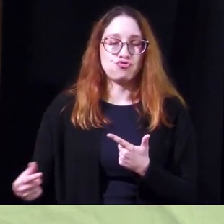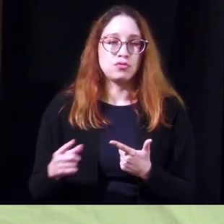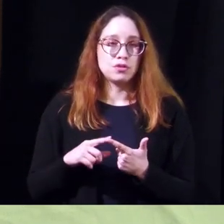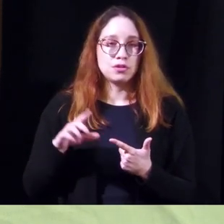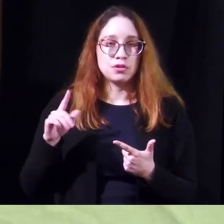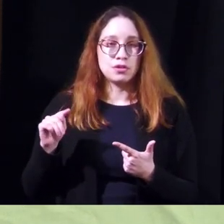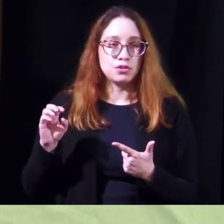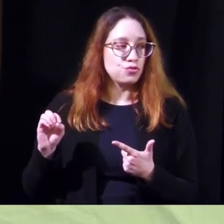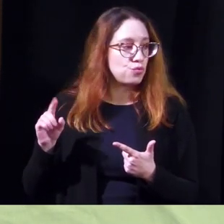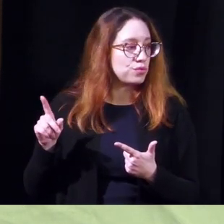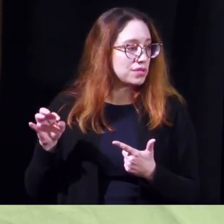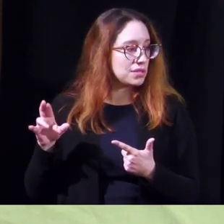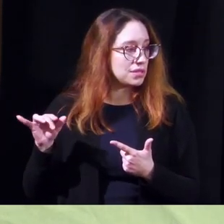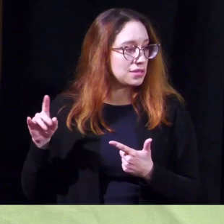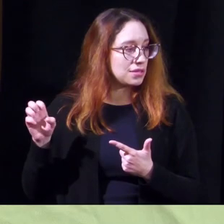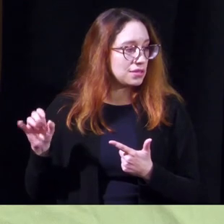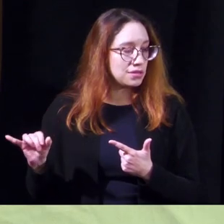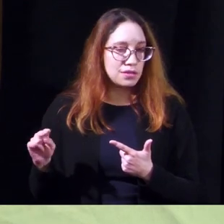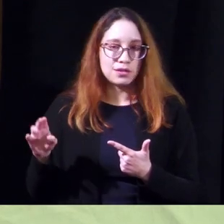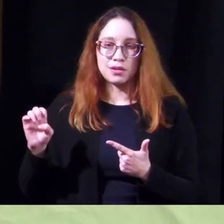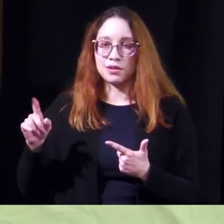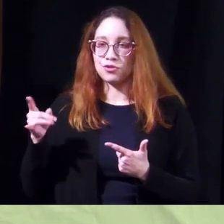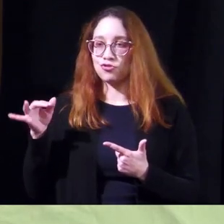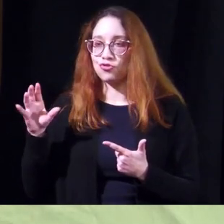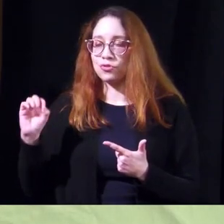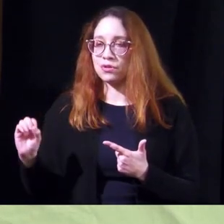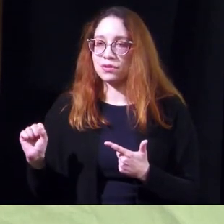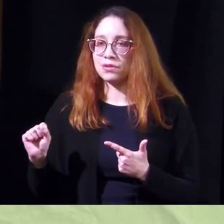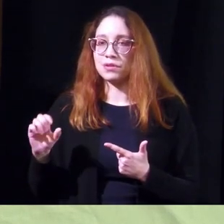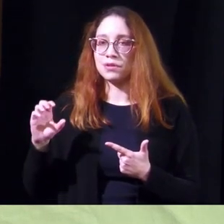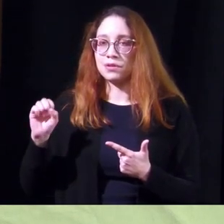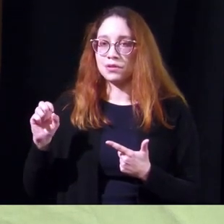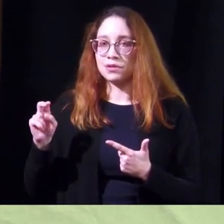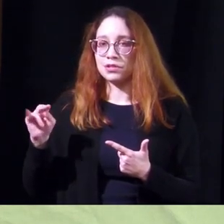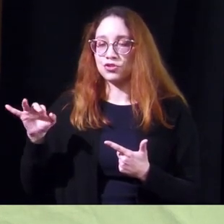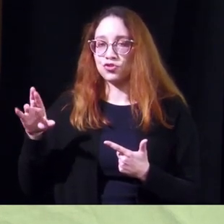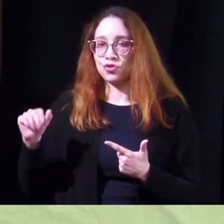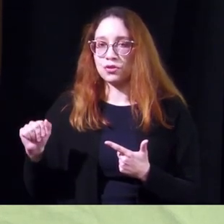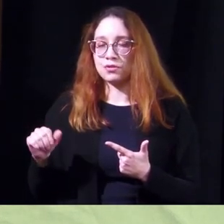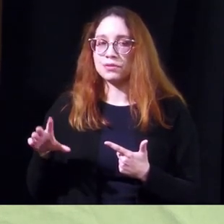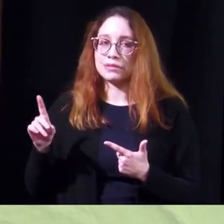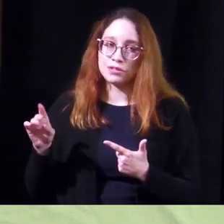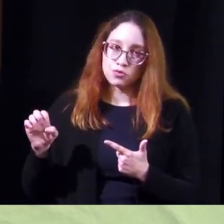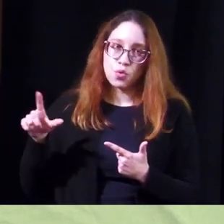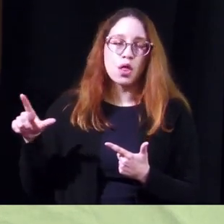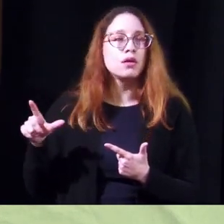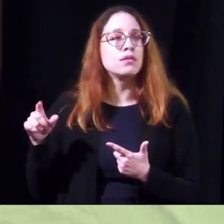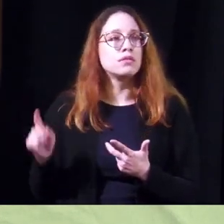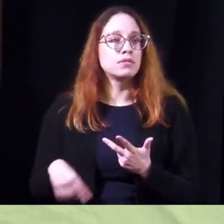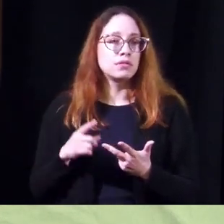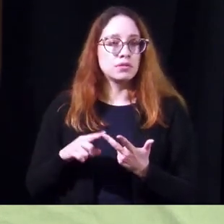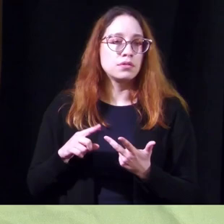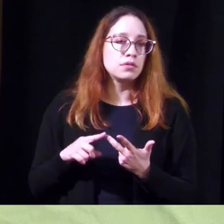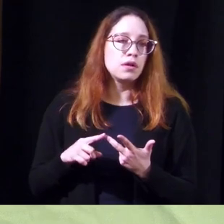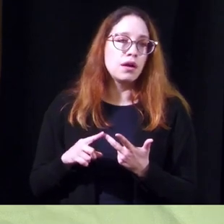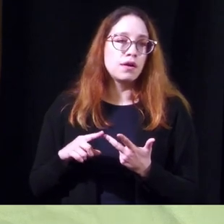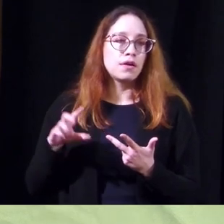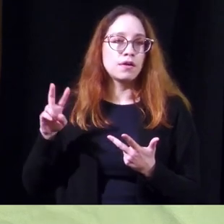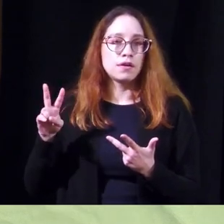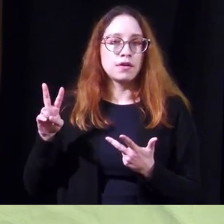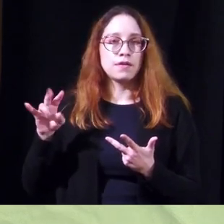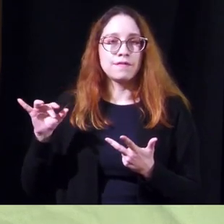tolteridine and traspium otherwise sanctura and detrol and third generation was